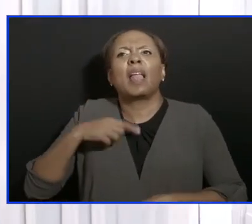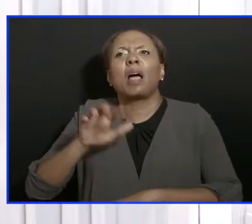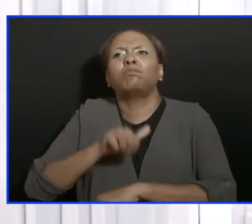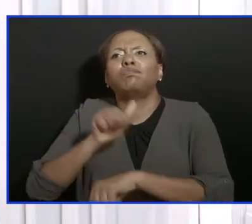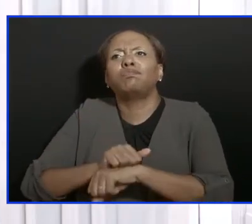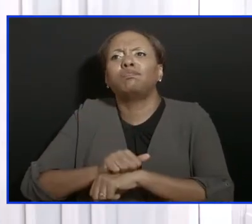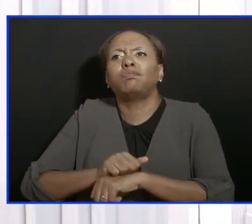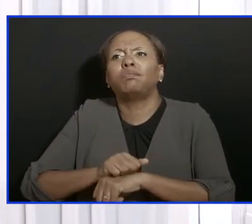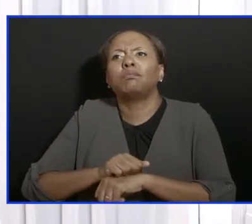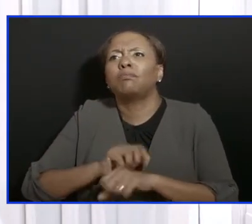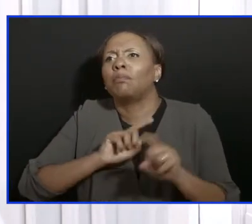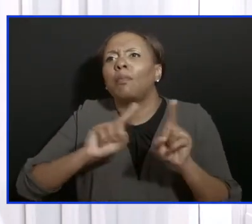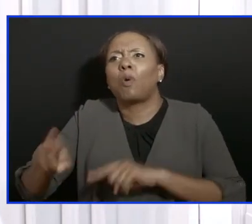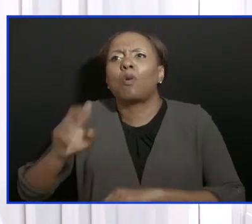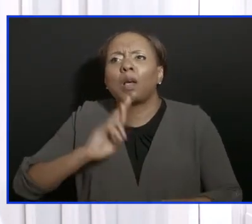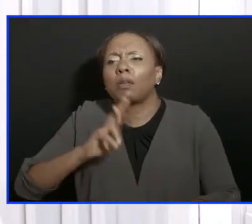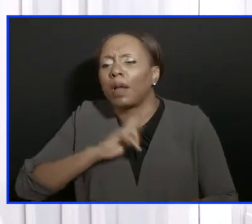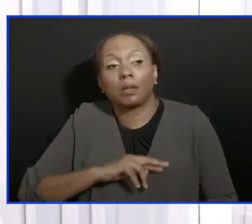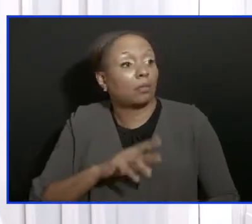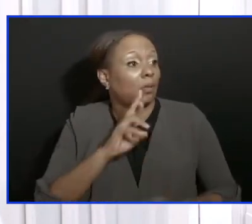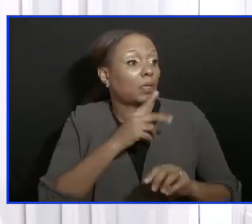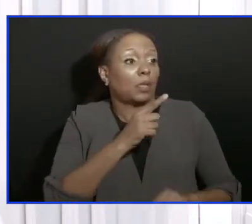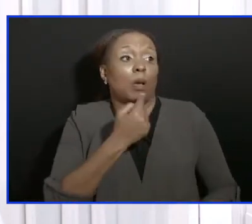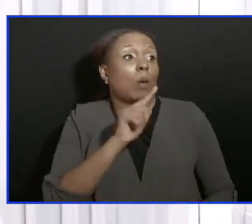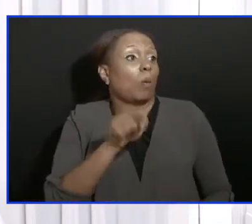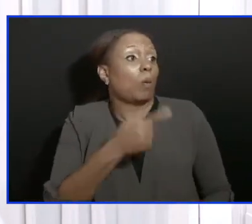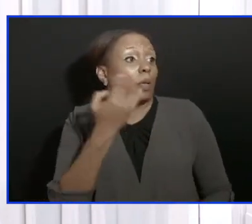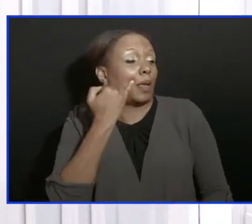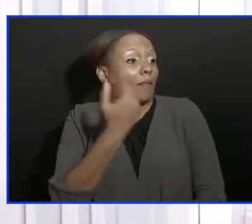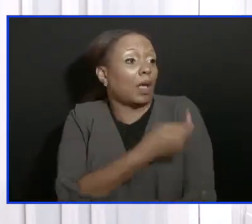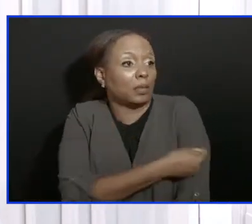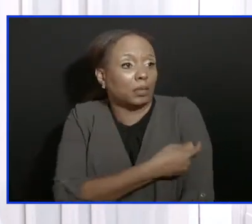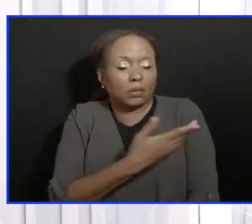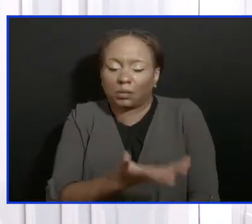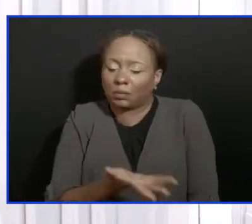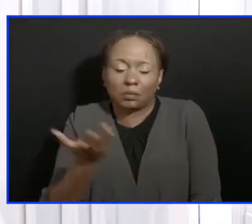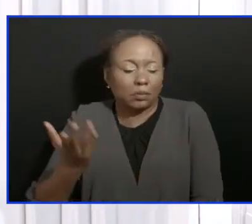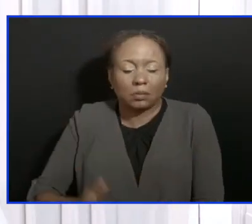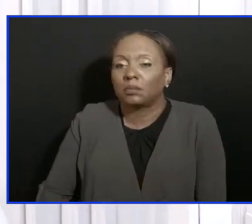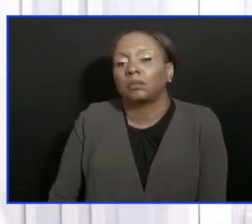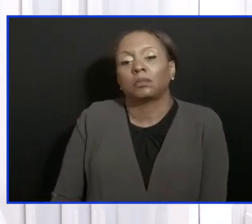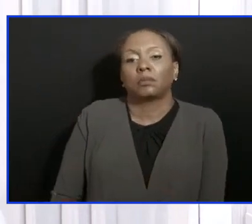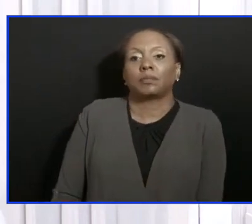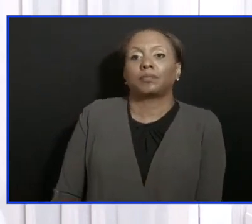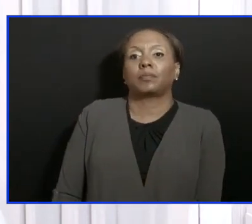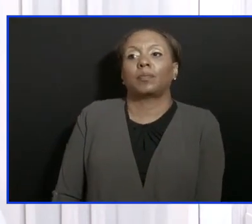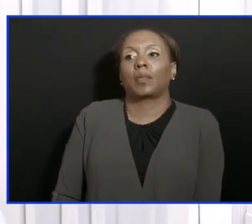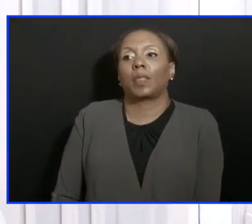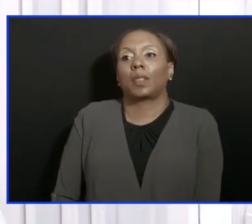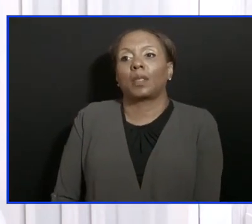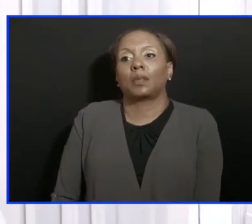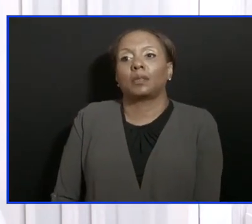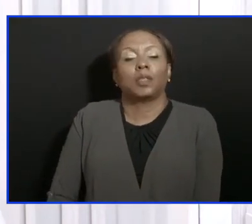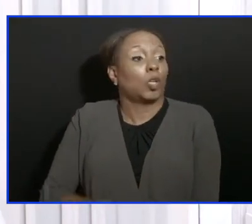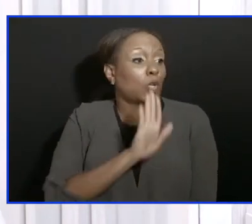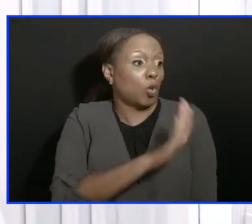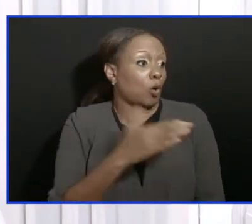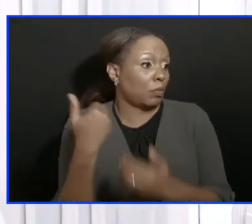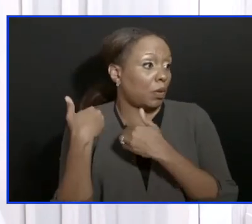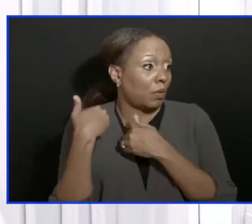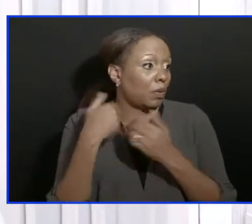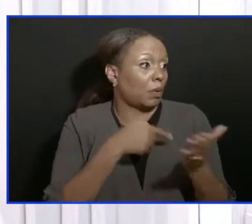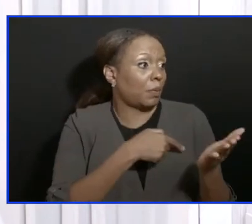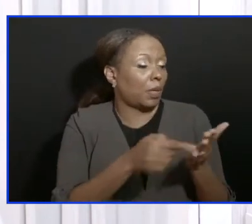only, the restaurant then is in a position to test them and add the cost to the bill. If you come to a public facility, a public testing